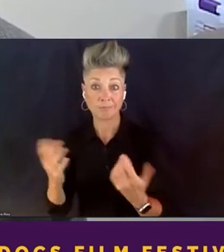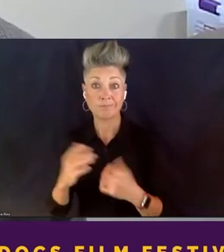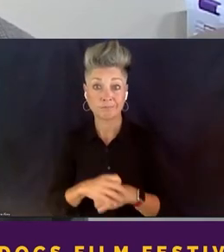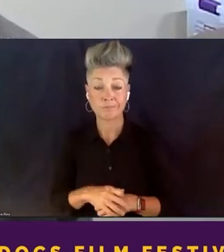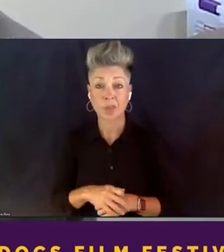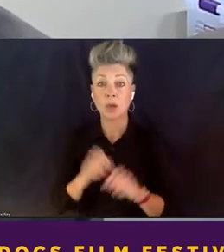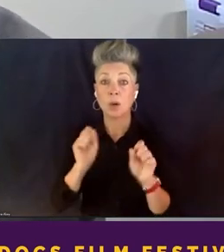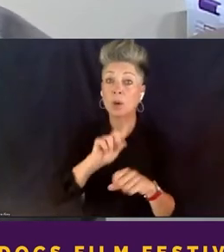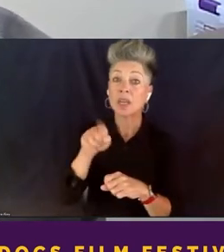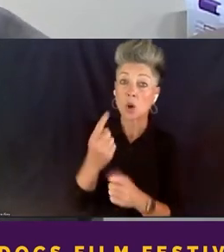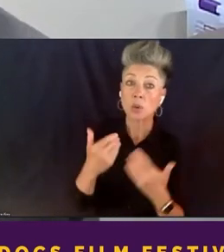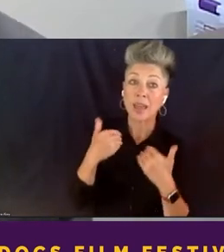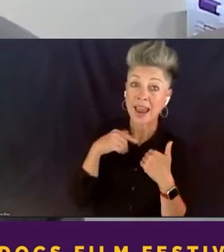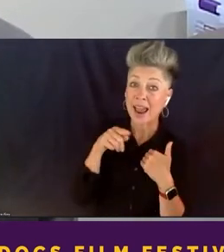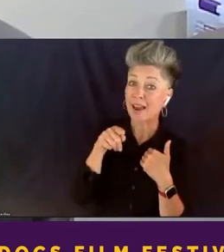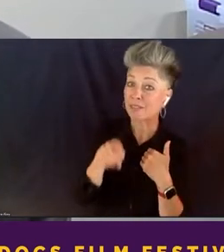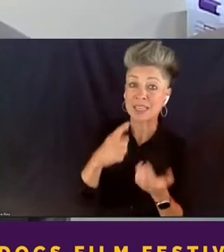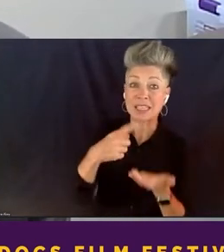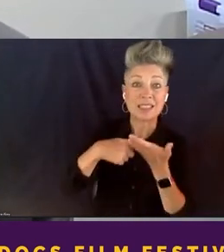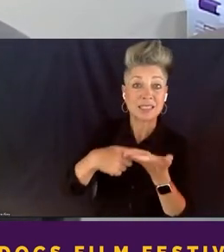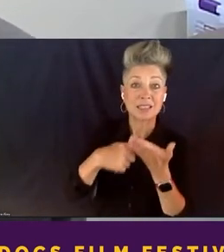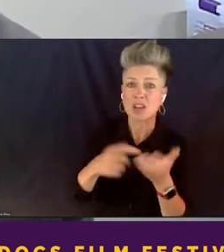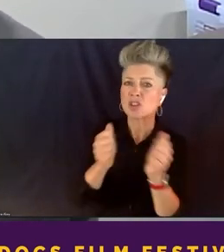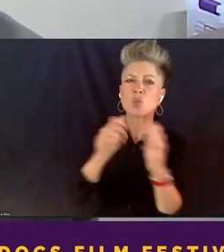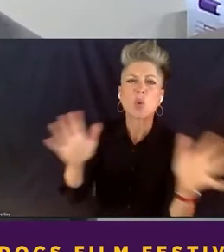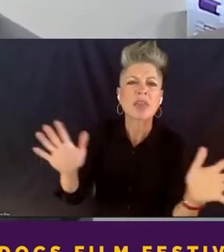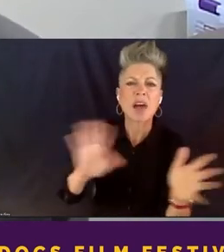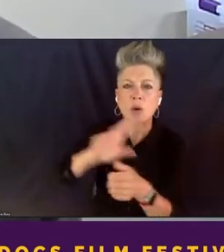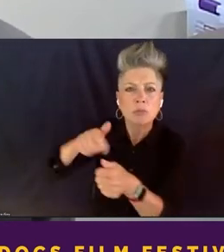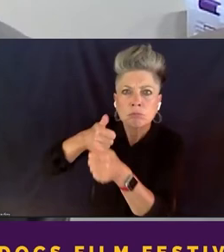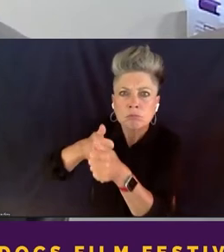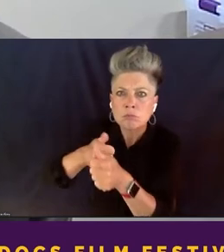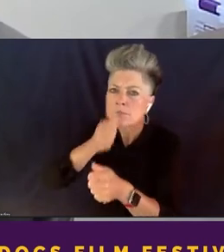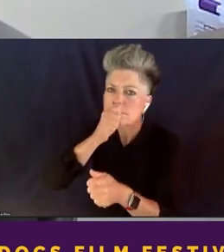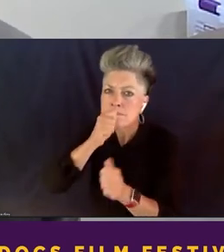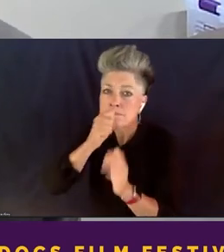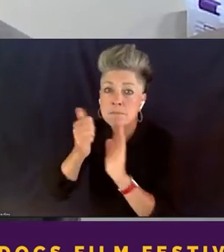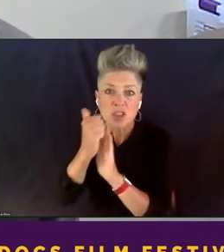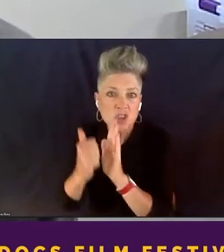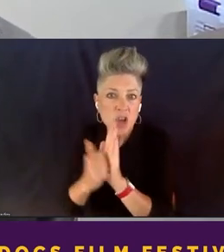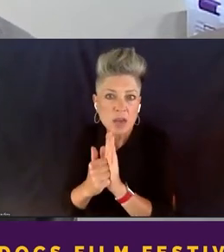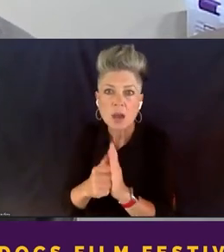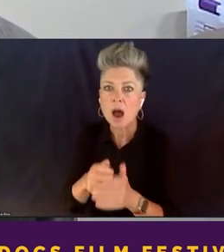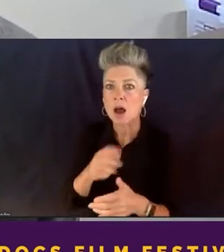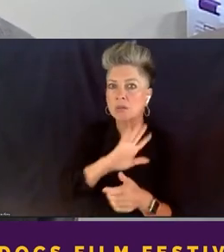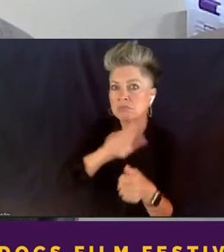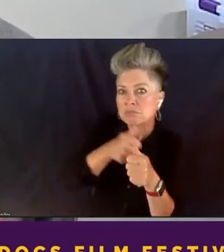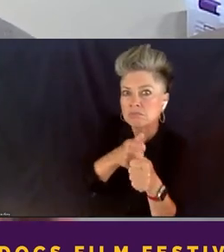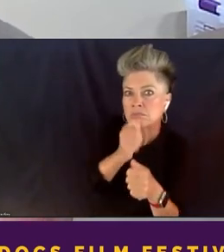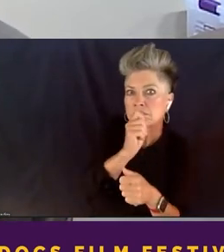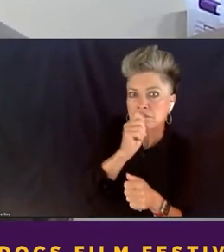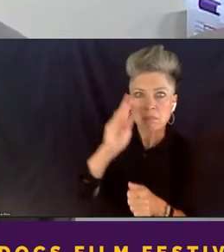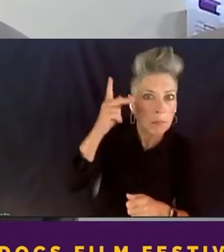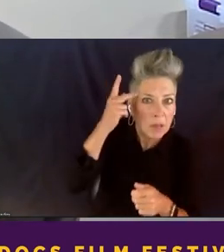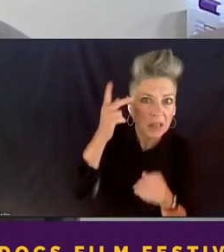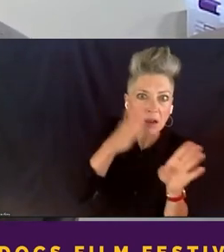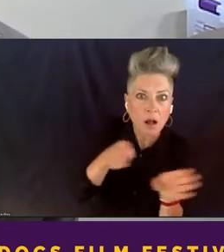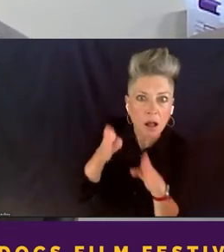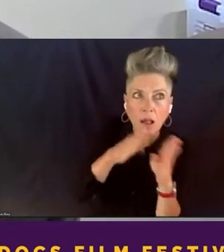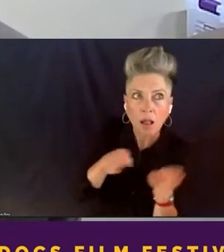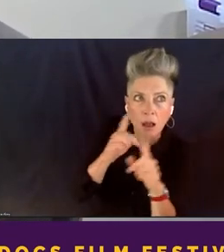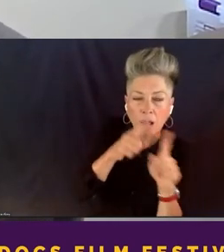discussions free of agendas, free of corporate influence, free of politics. And it is the place that I believe